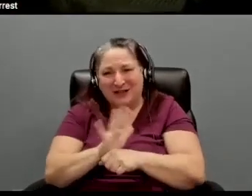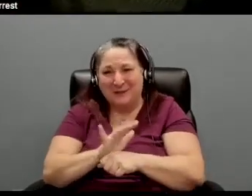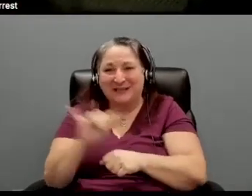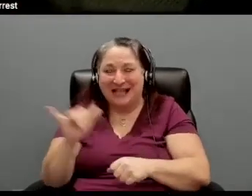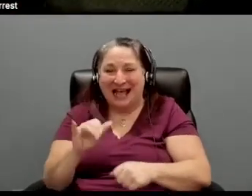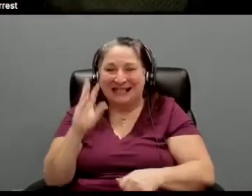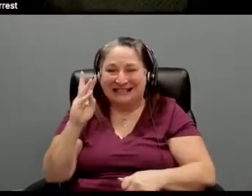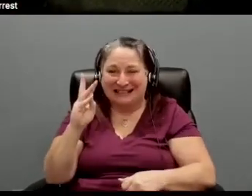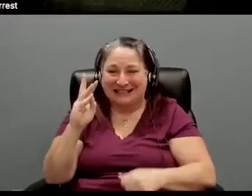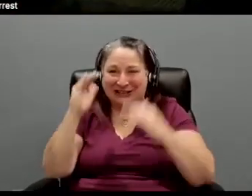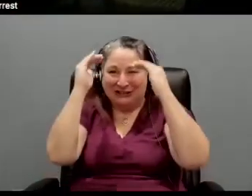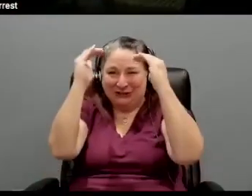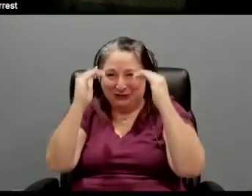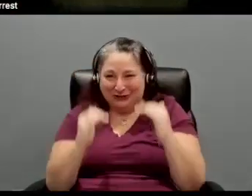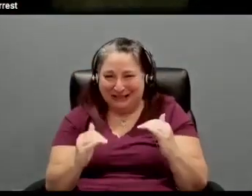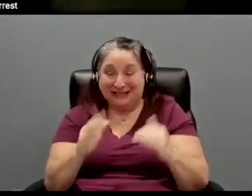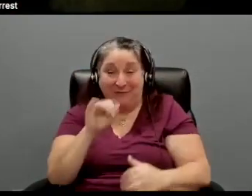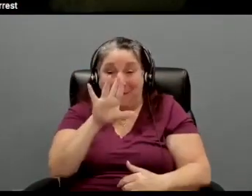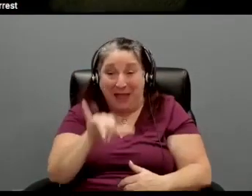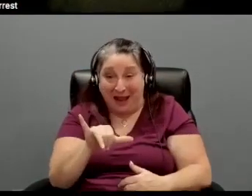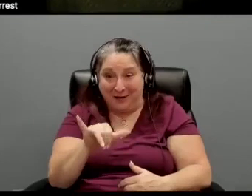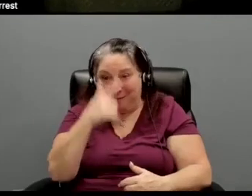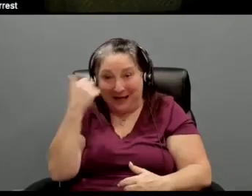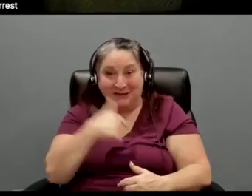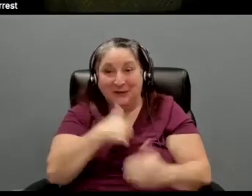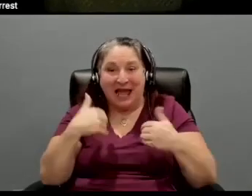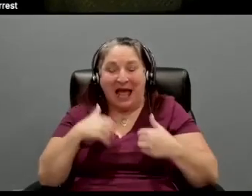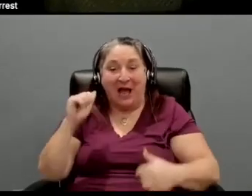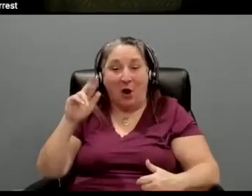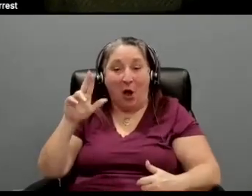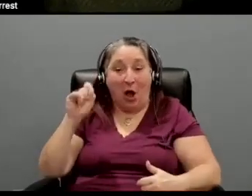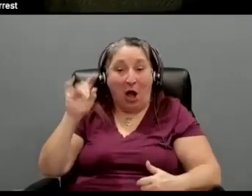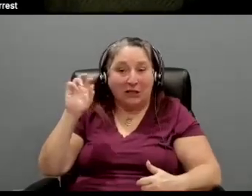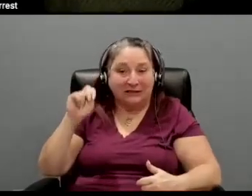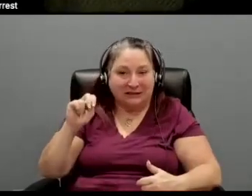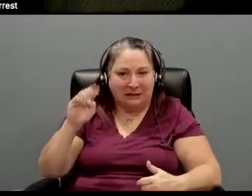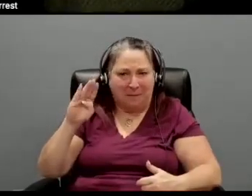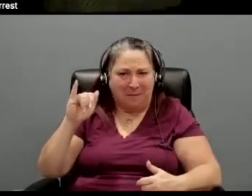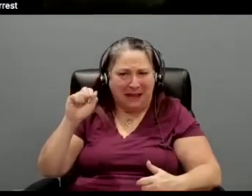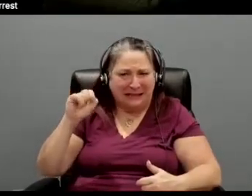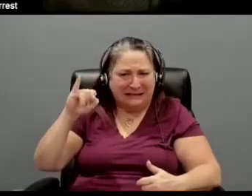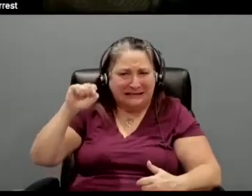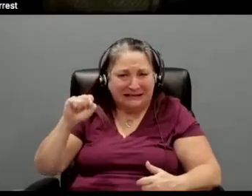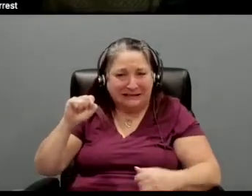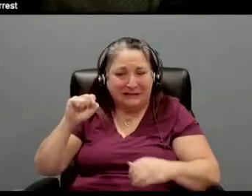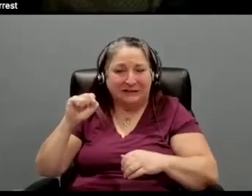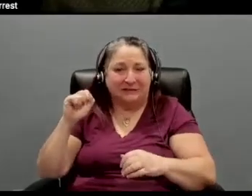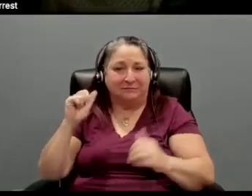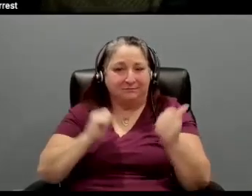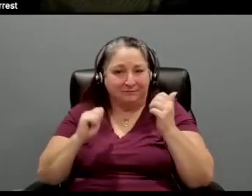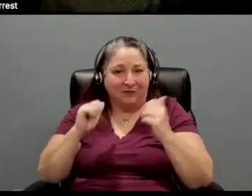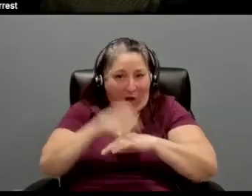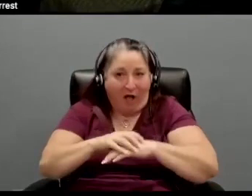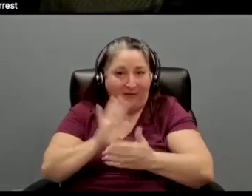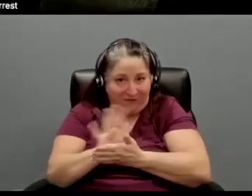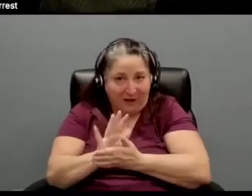Barry in the sense that we also had a Austin basis on the film who had played your son